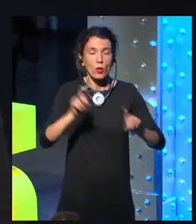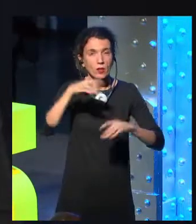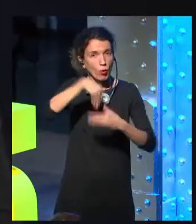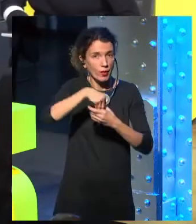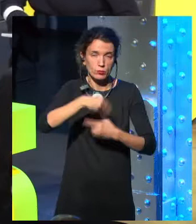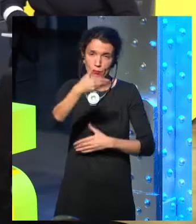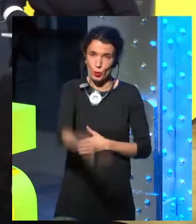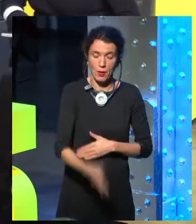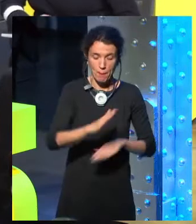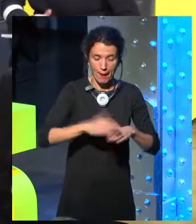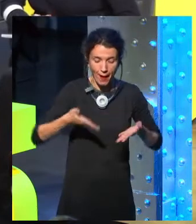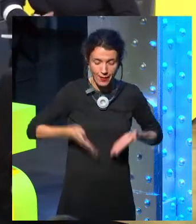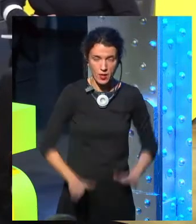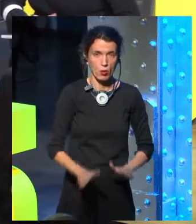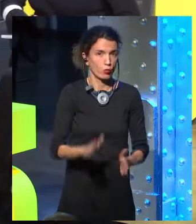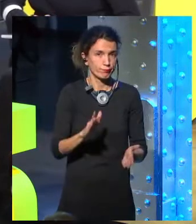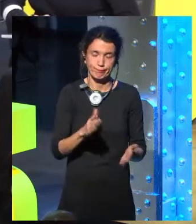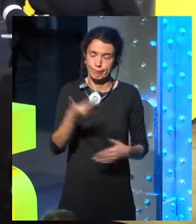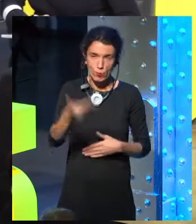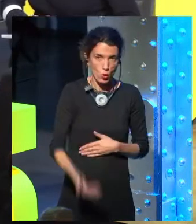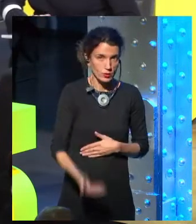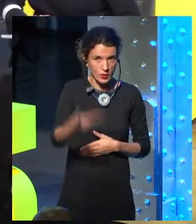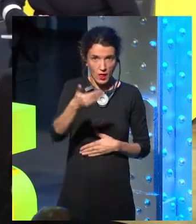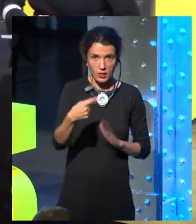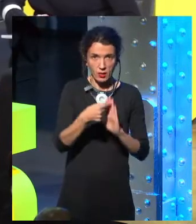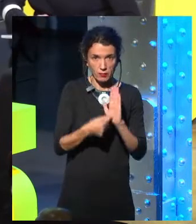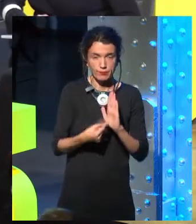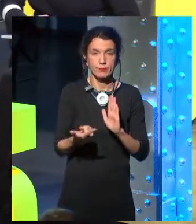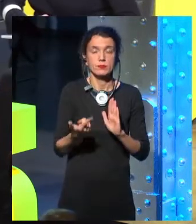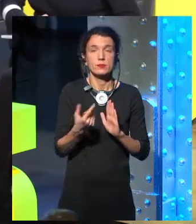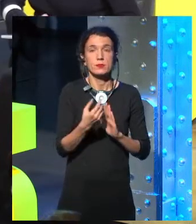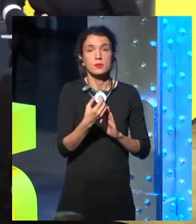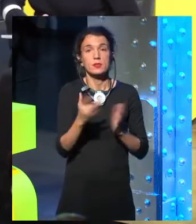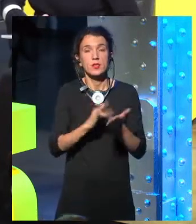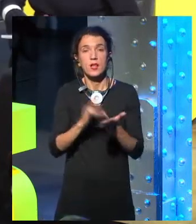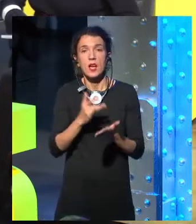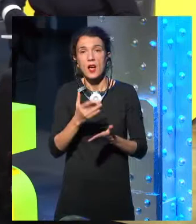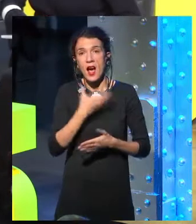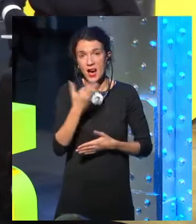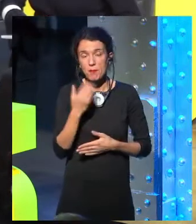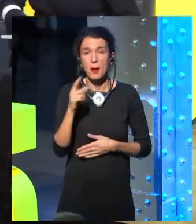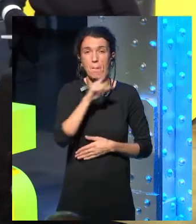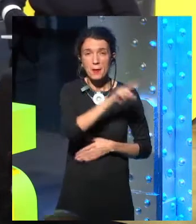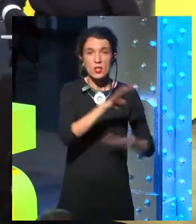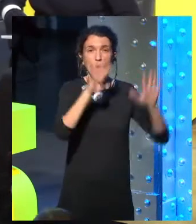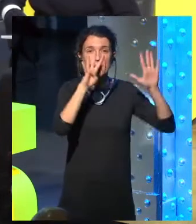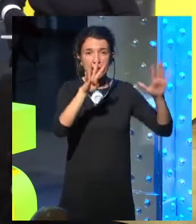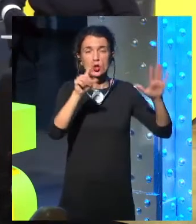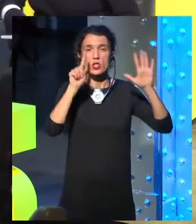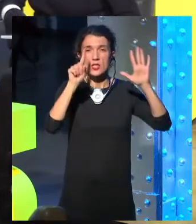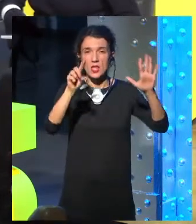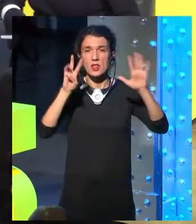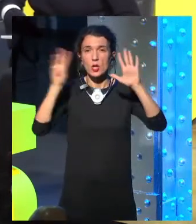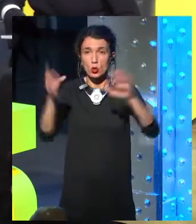The iPad was created actually in 1968 as a prototype by Alan Kay at Xerox PARC as an